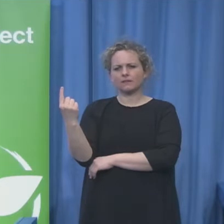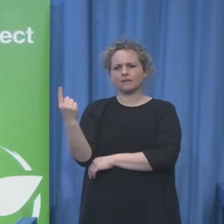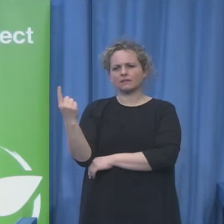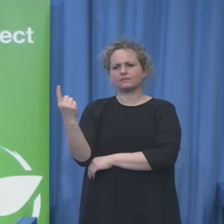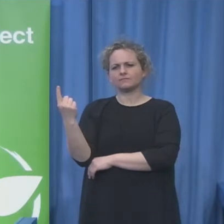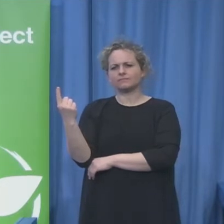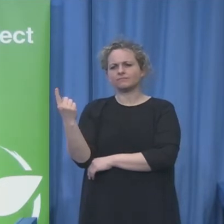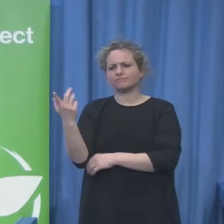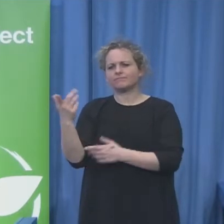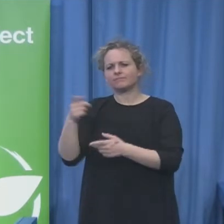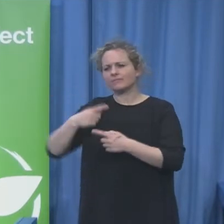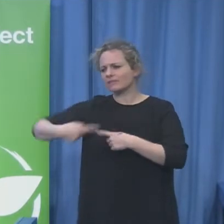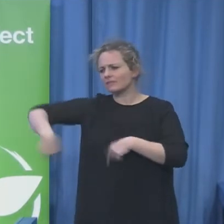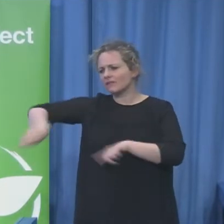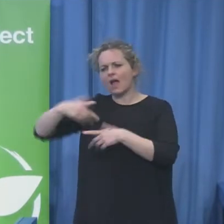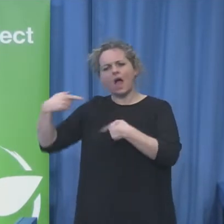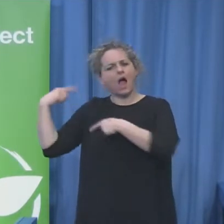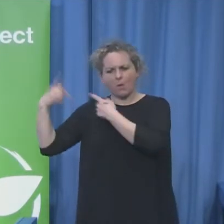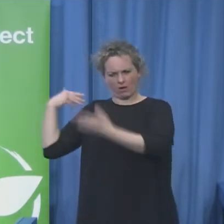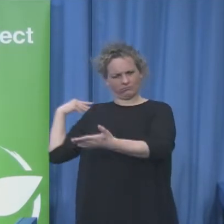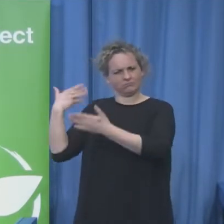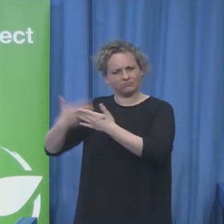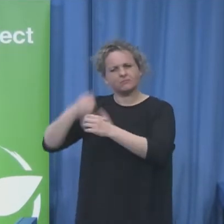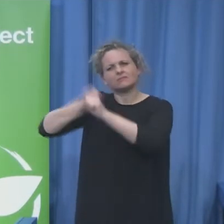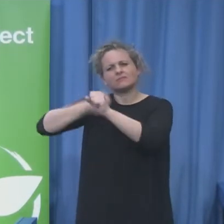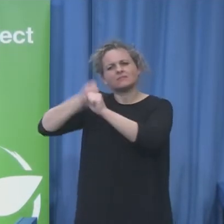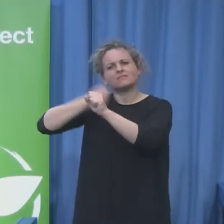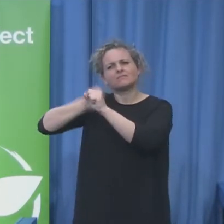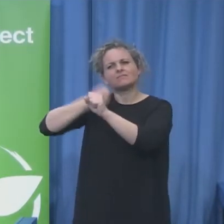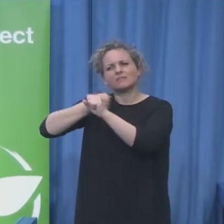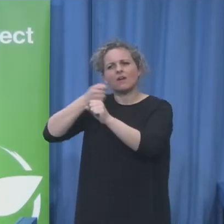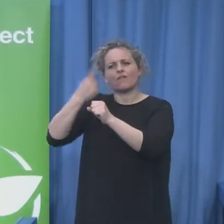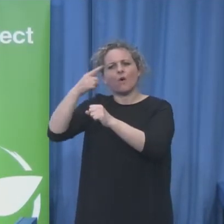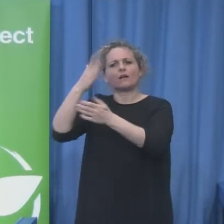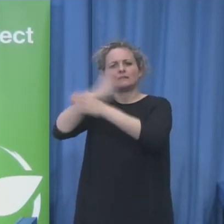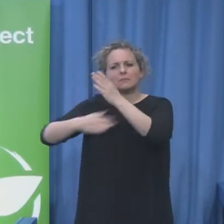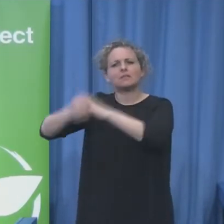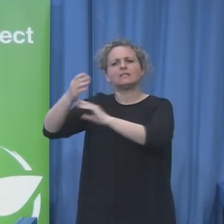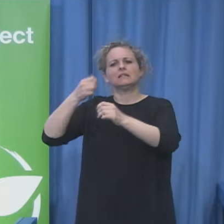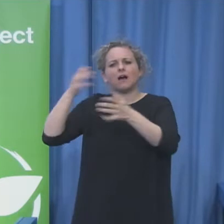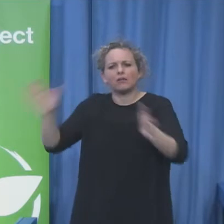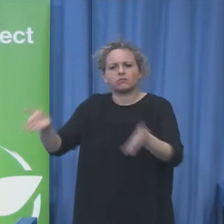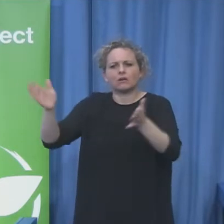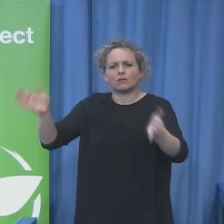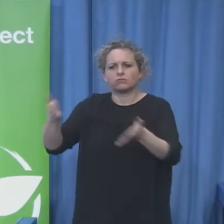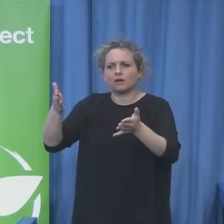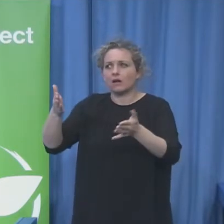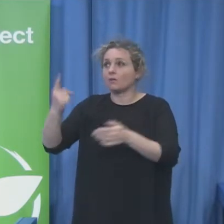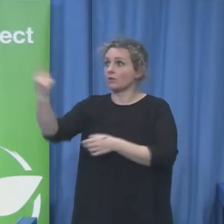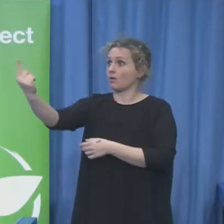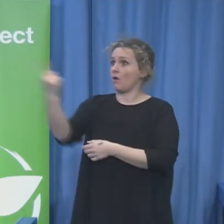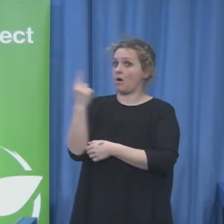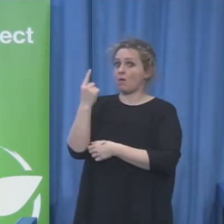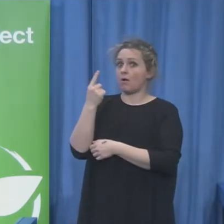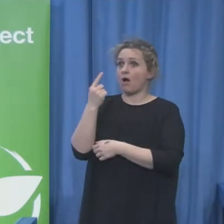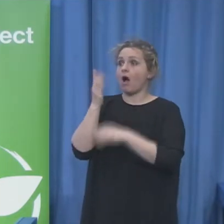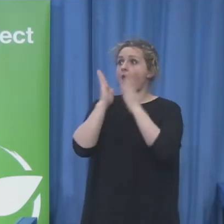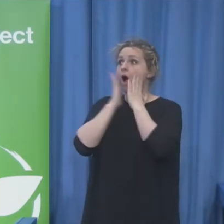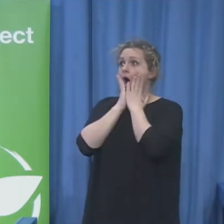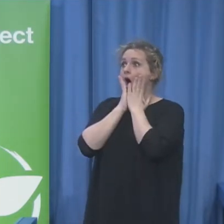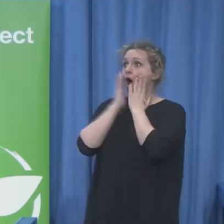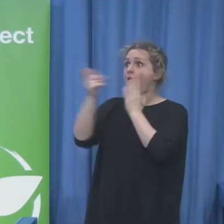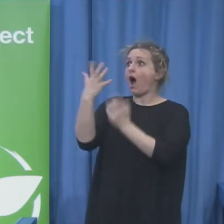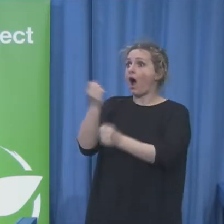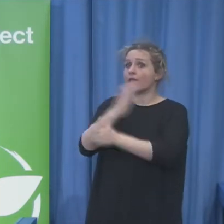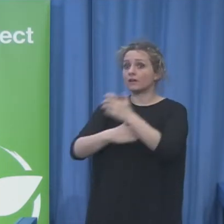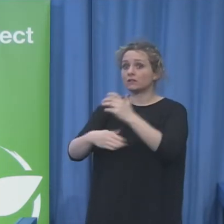disability walked in. And their reaction was, aye, aye, aye, poor thing, he's probably so difficult. And, you